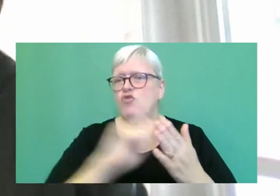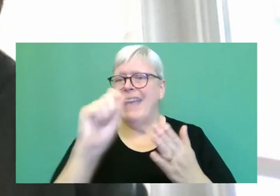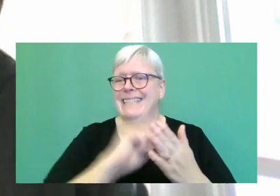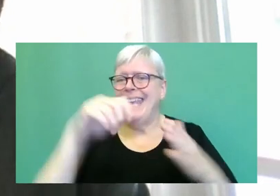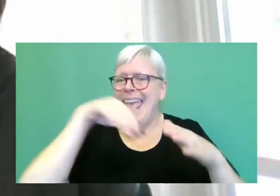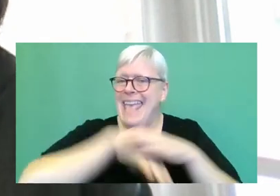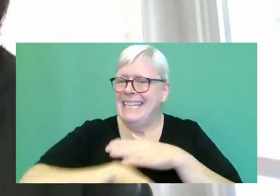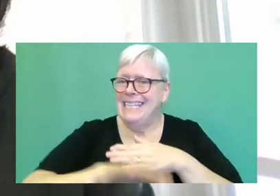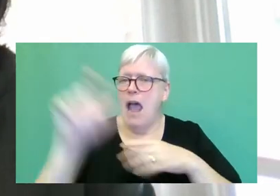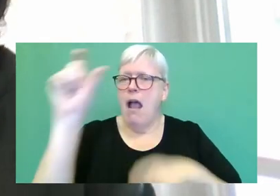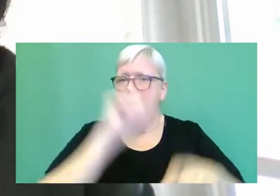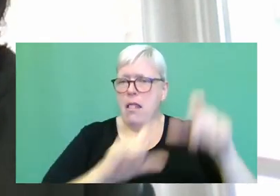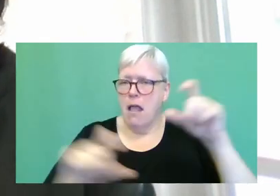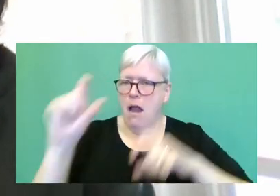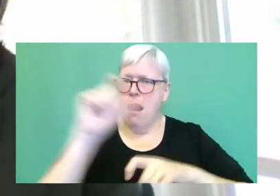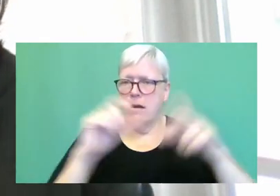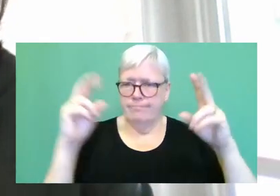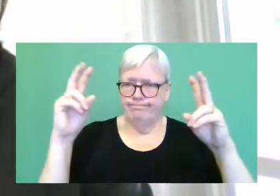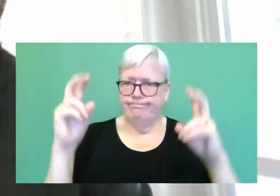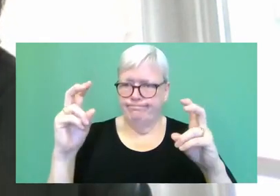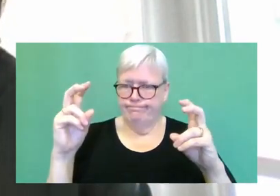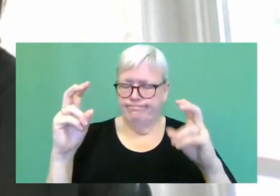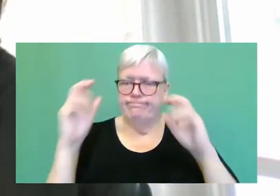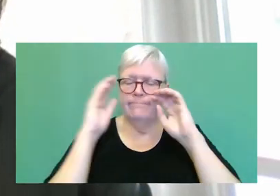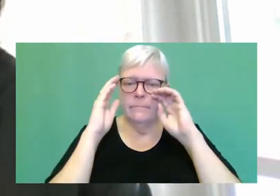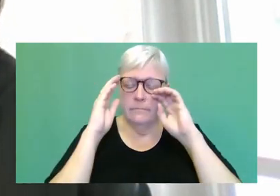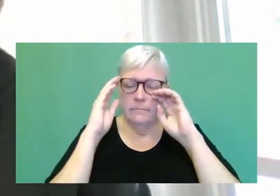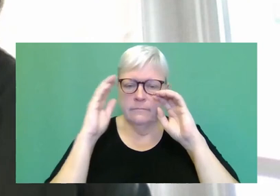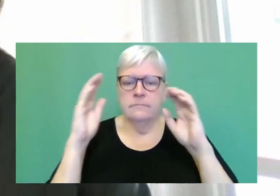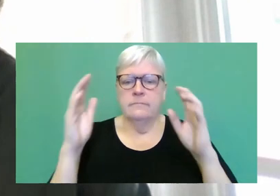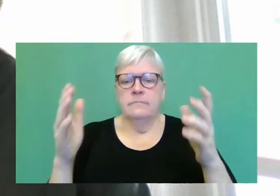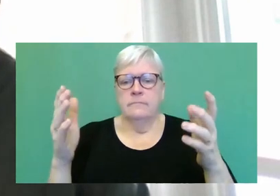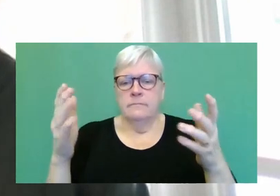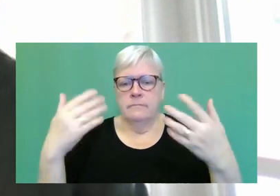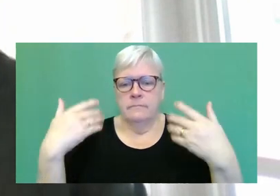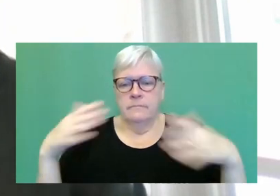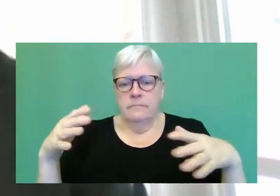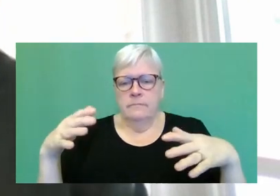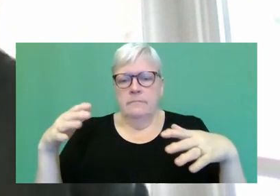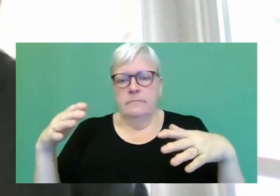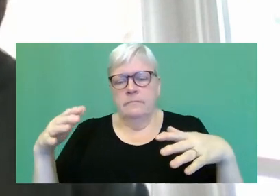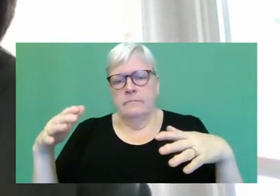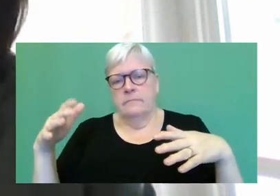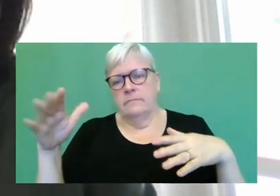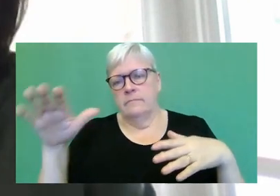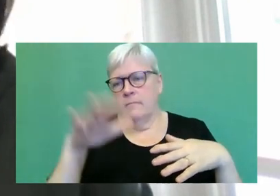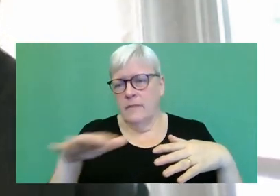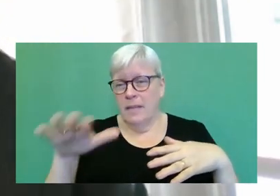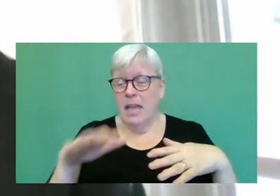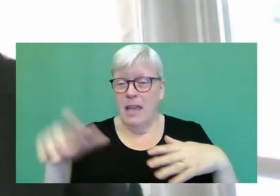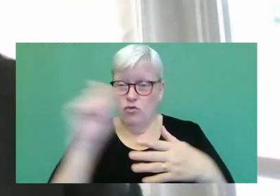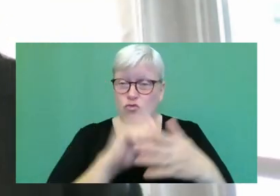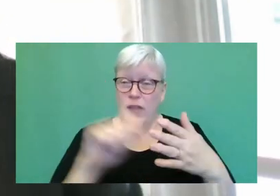And it was about writers of colour who either